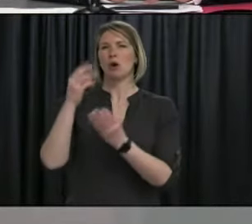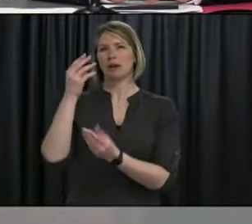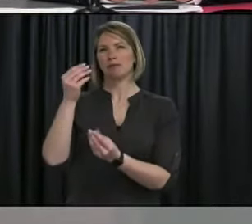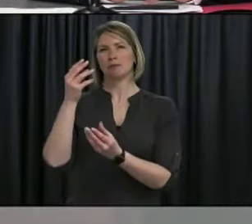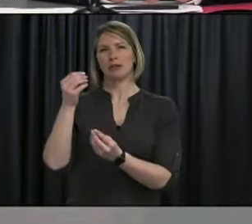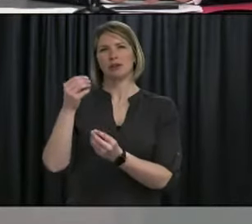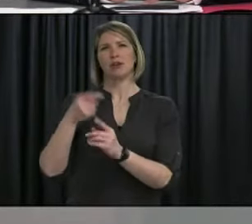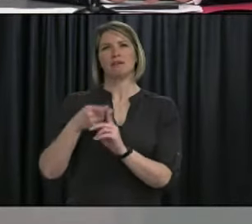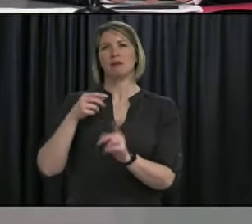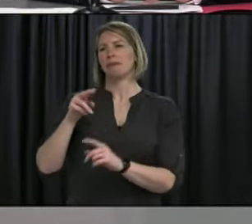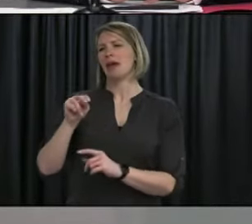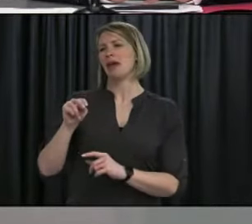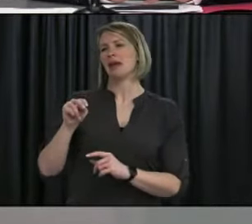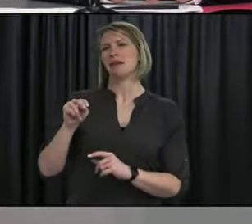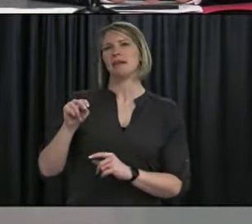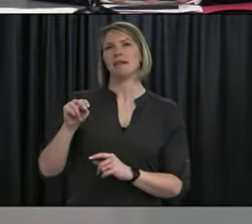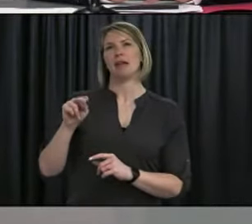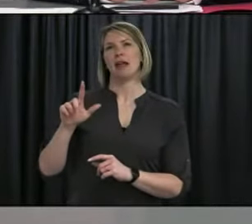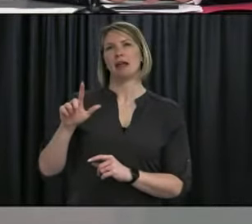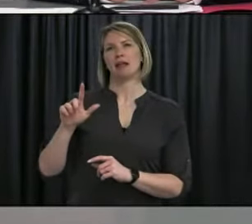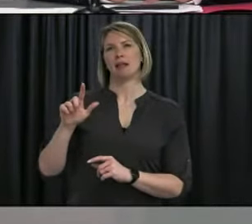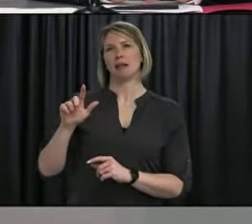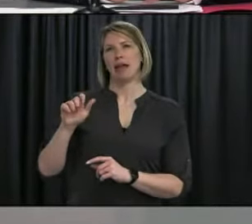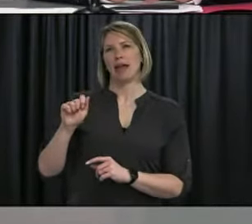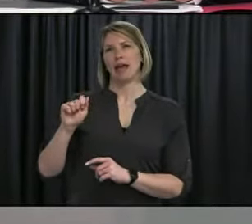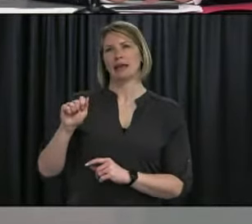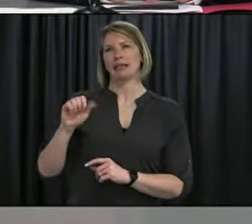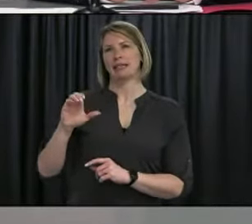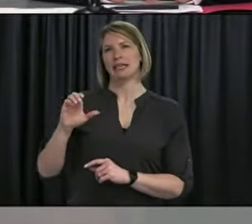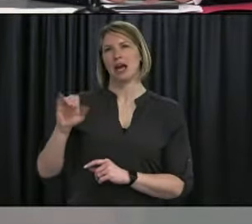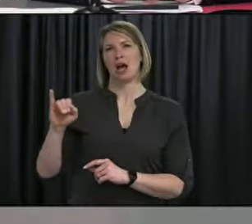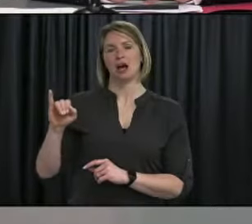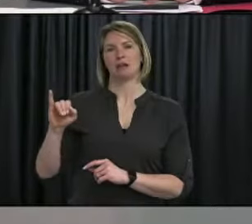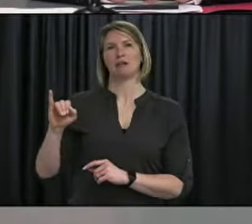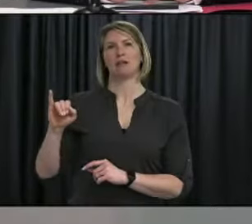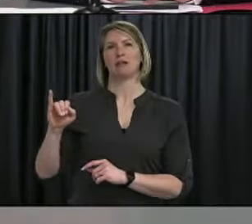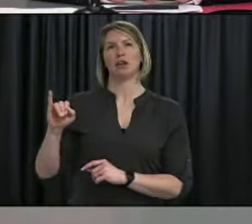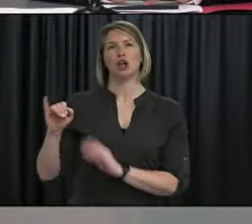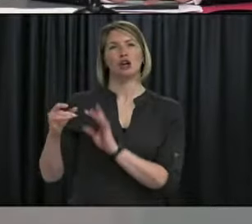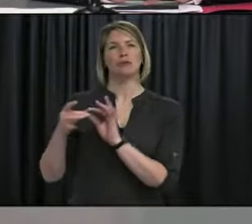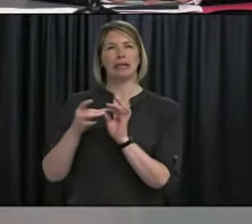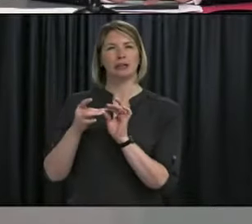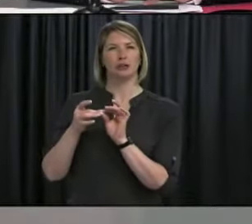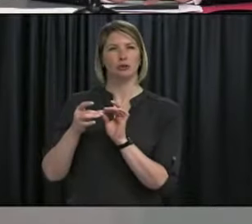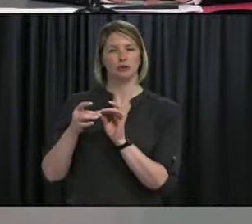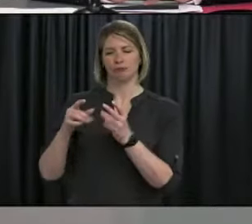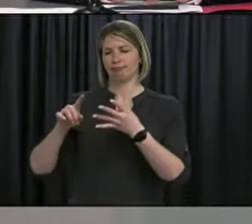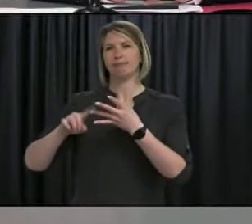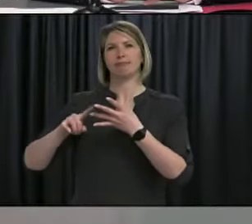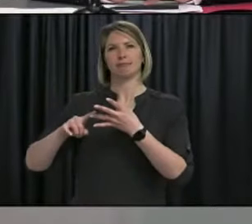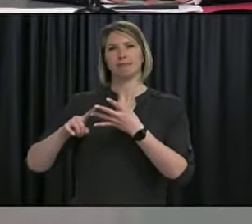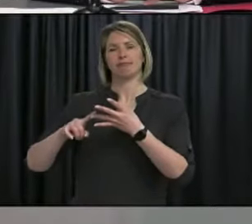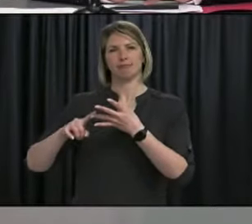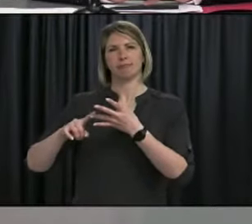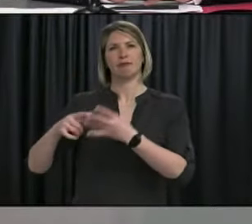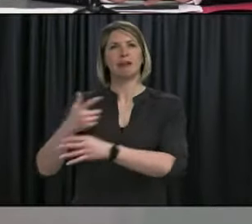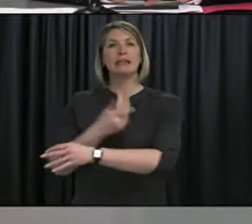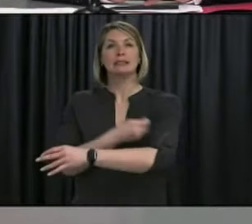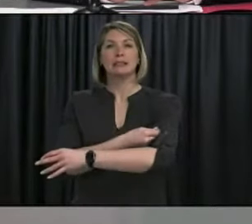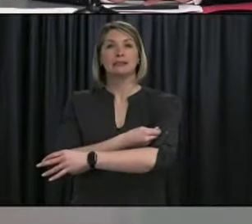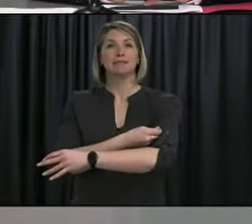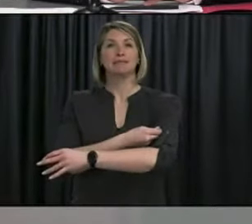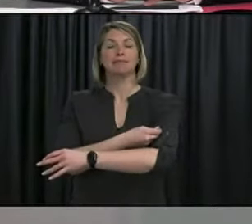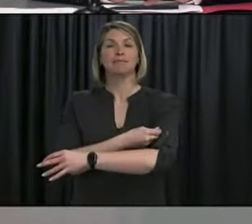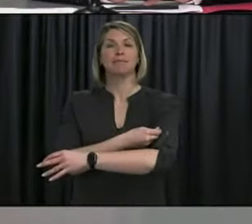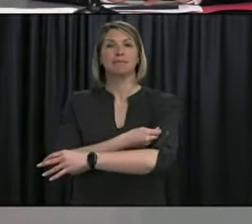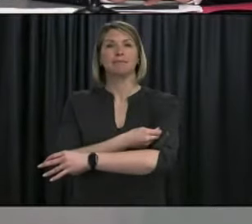of people under 55, um, being administered with the AstraZeneca vaccine. Um, are there any plans to,